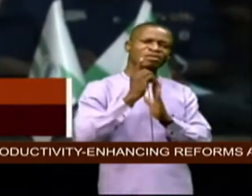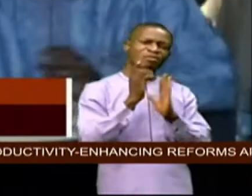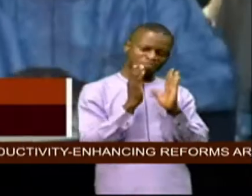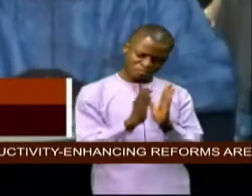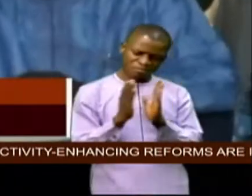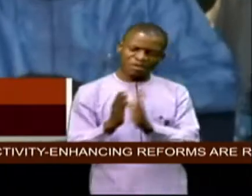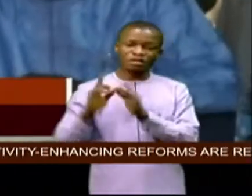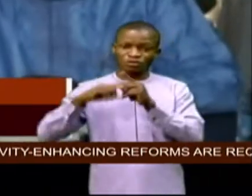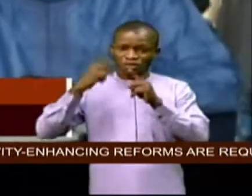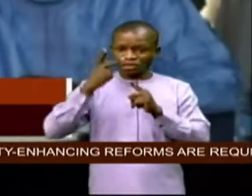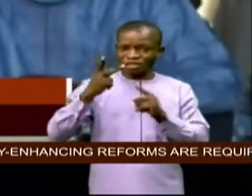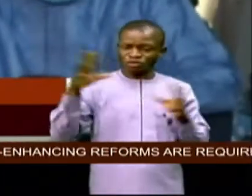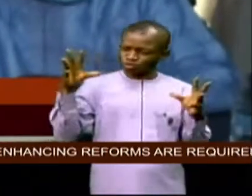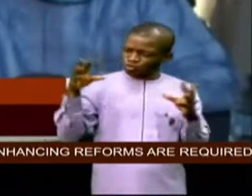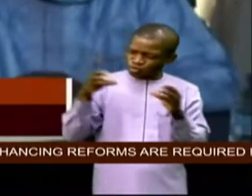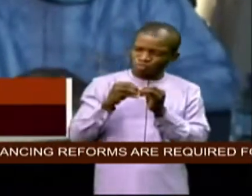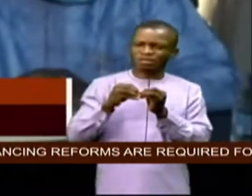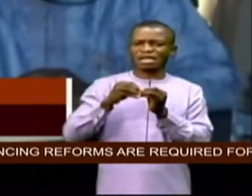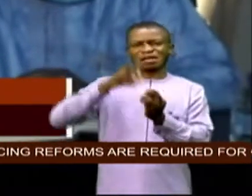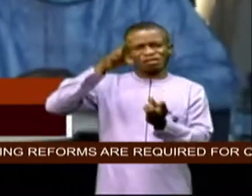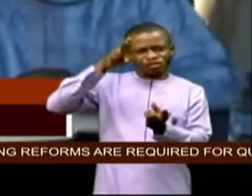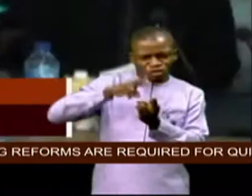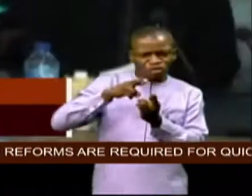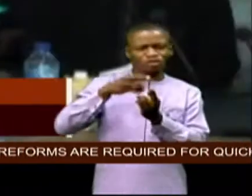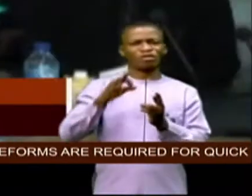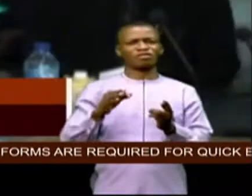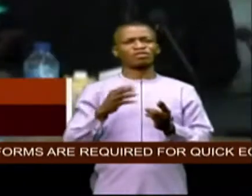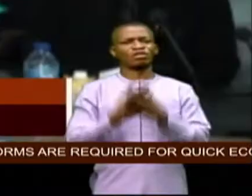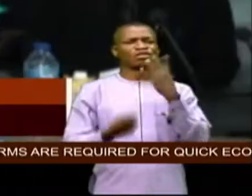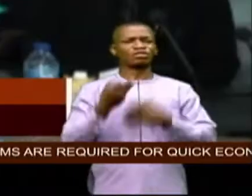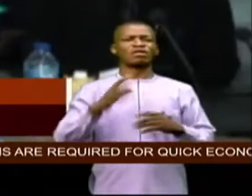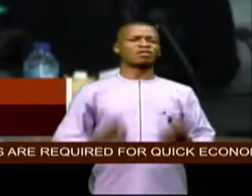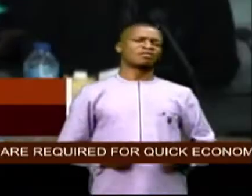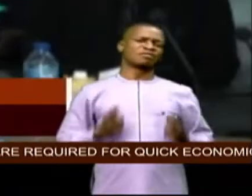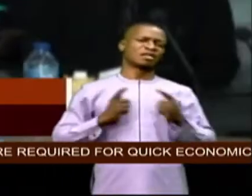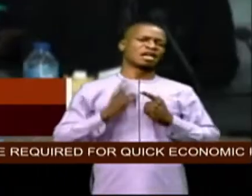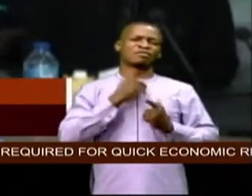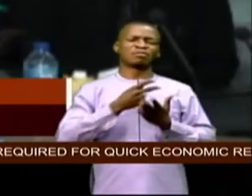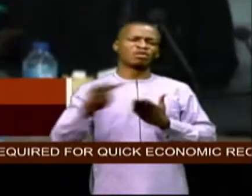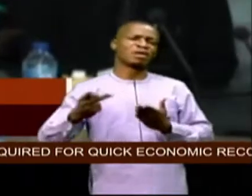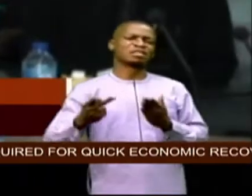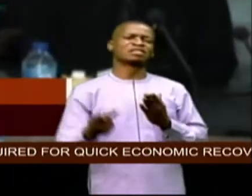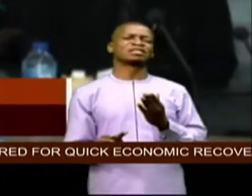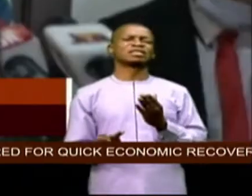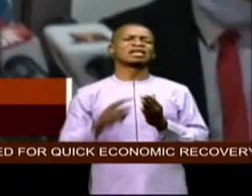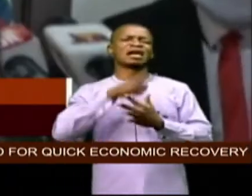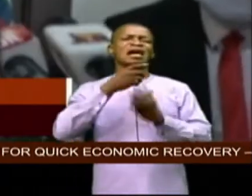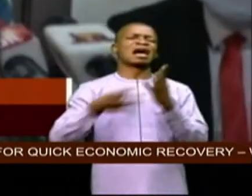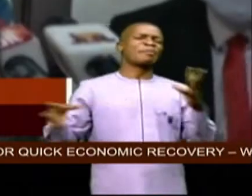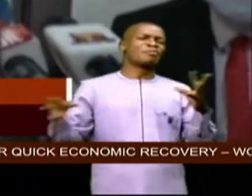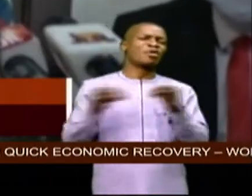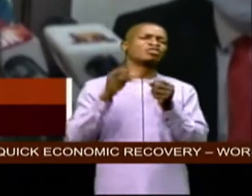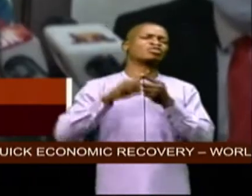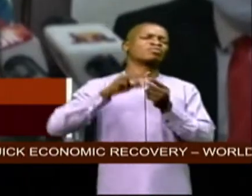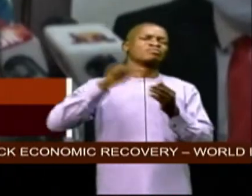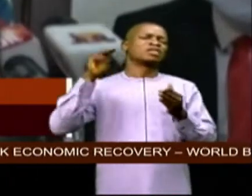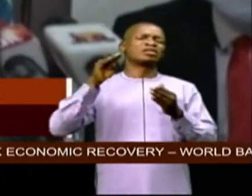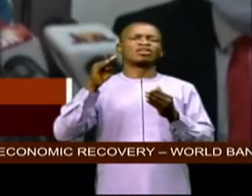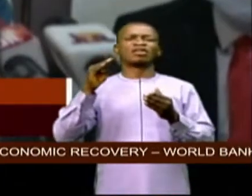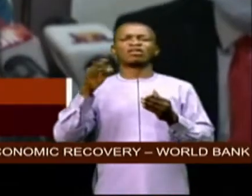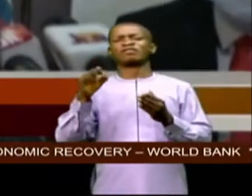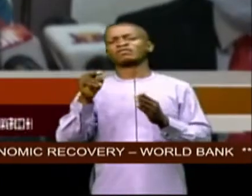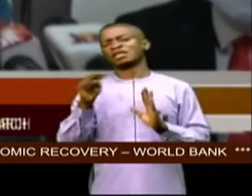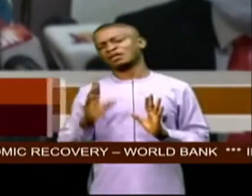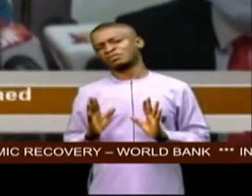will see to the total reduction of loss of lives and property worth billions of naira there were ever problems whenever